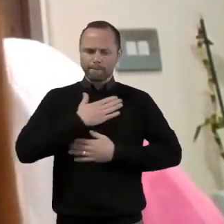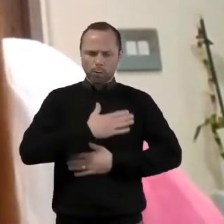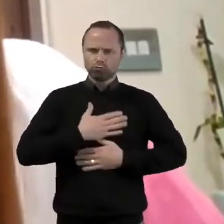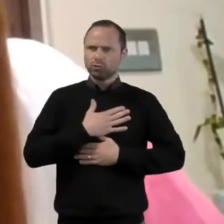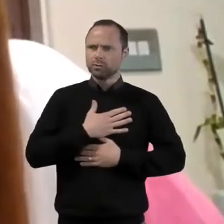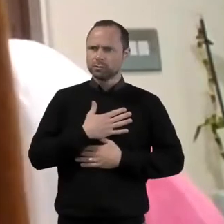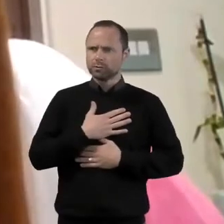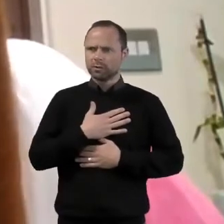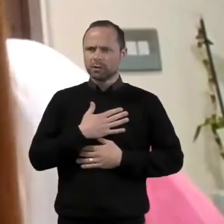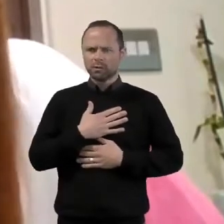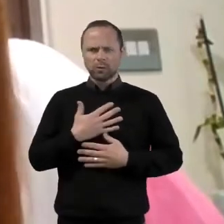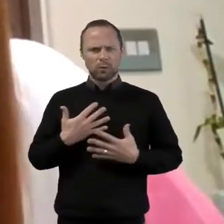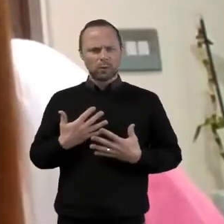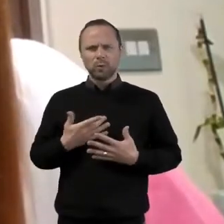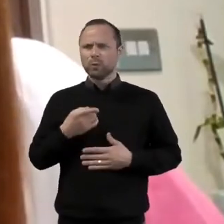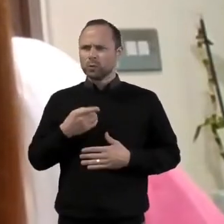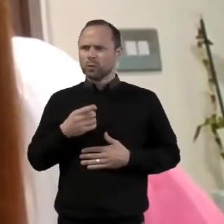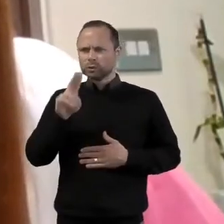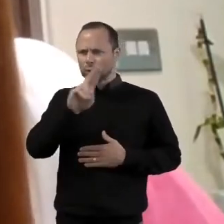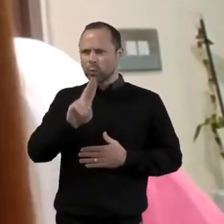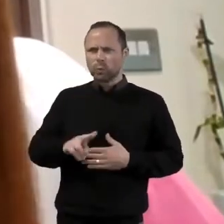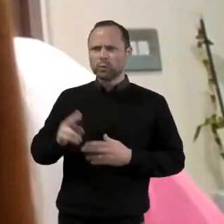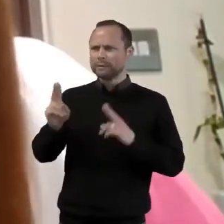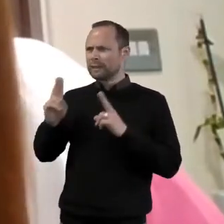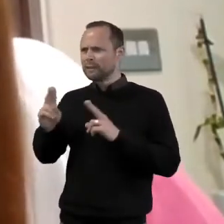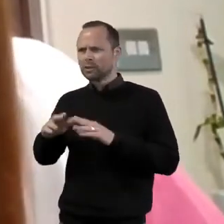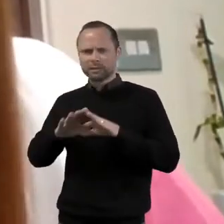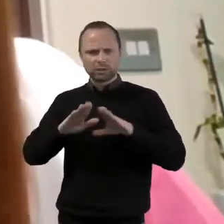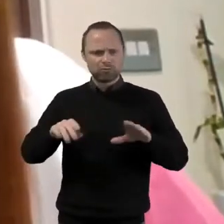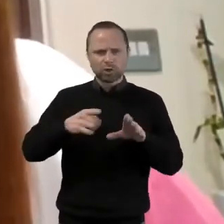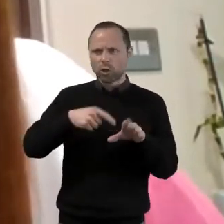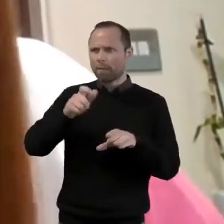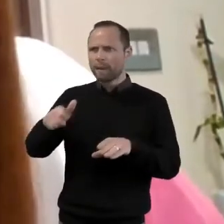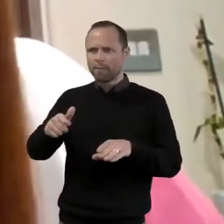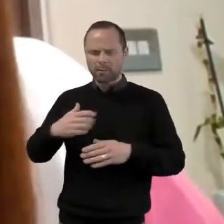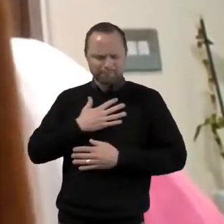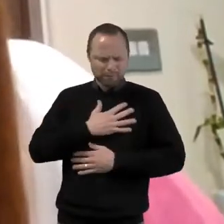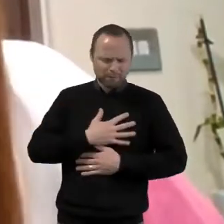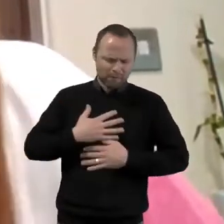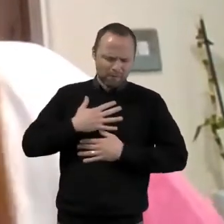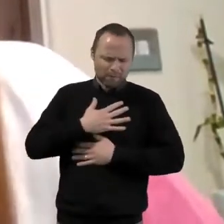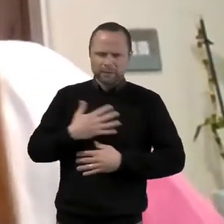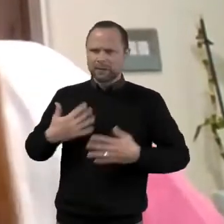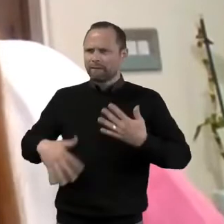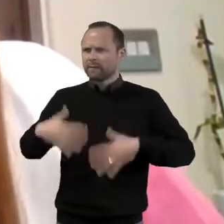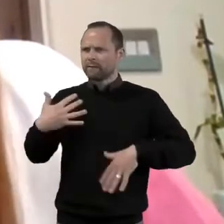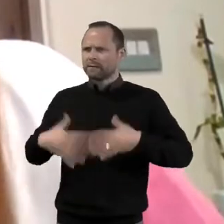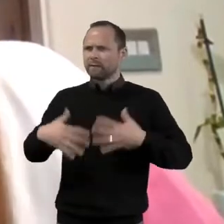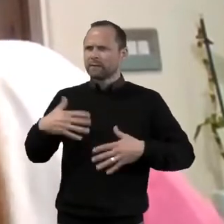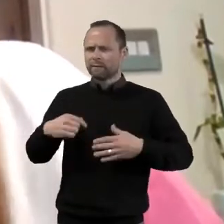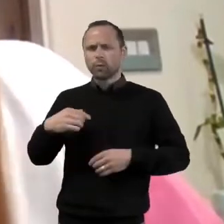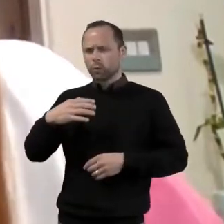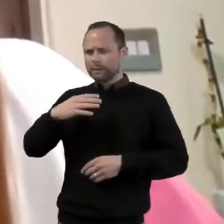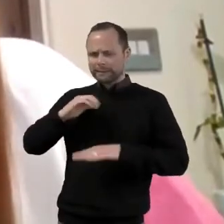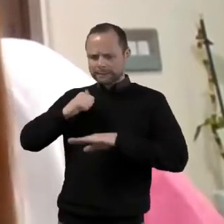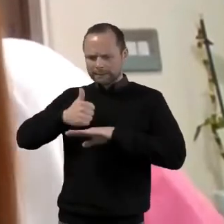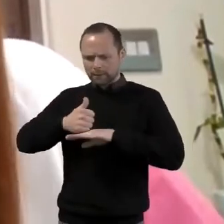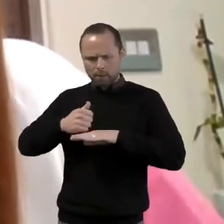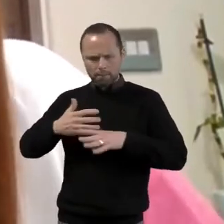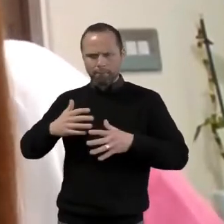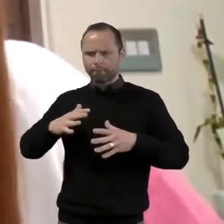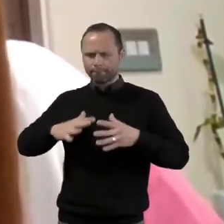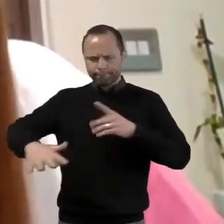emotions that we're seeing around us through creating spaces for young people to encounter God's presence.